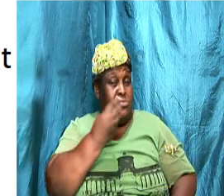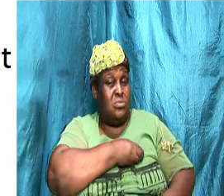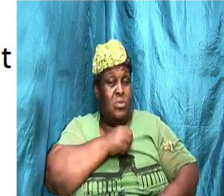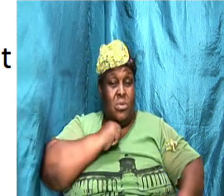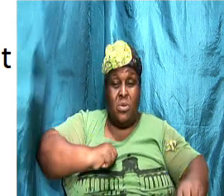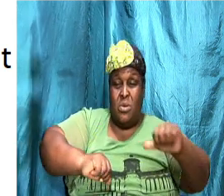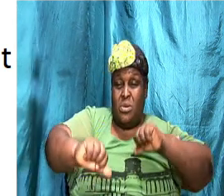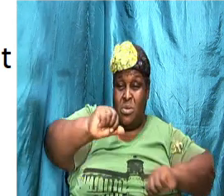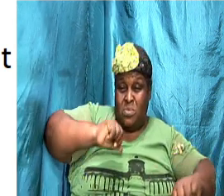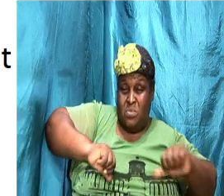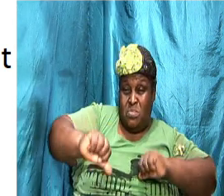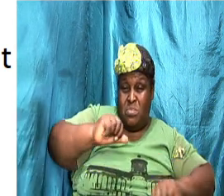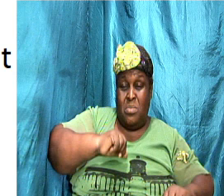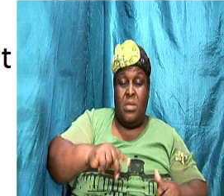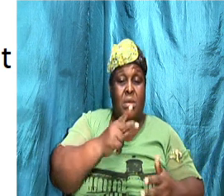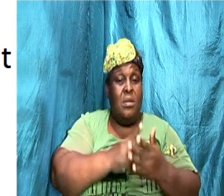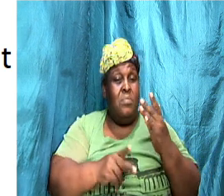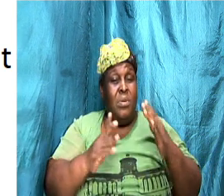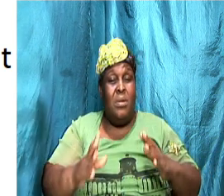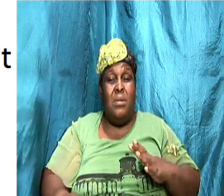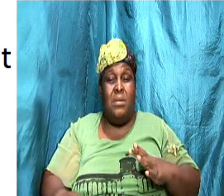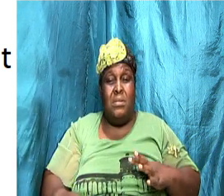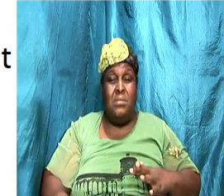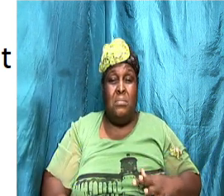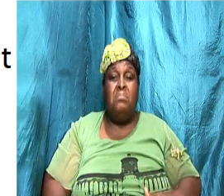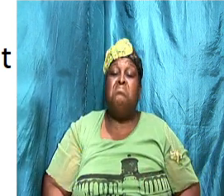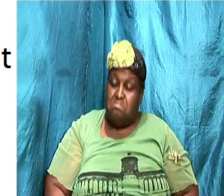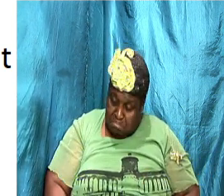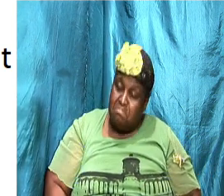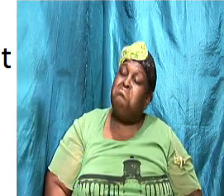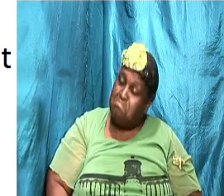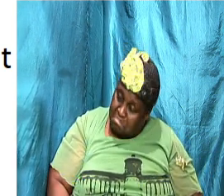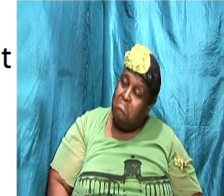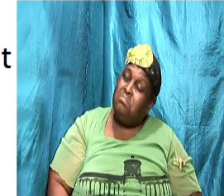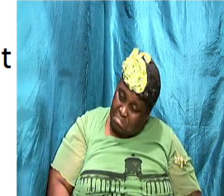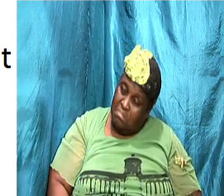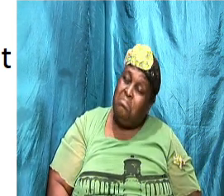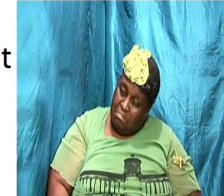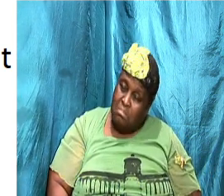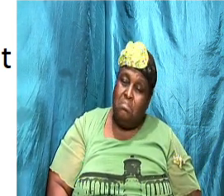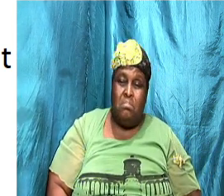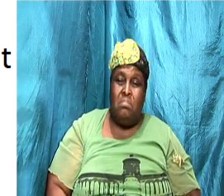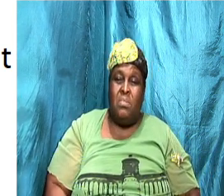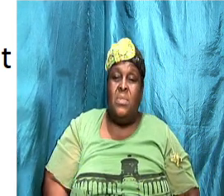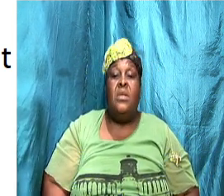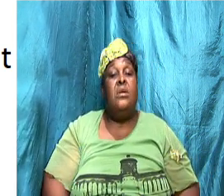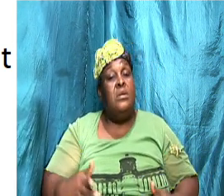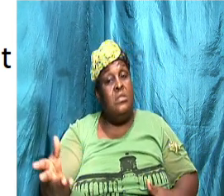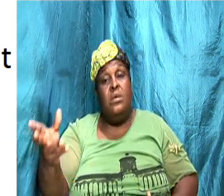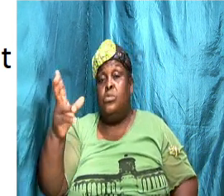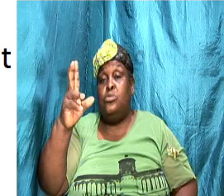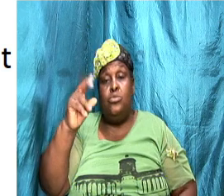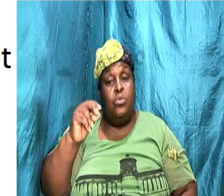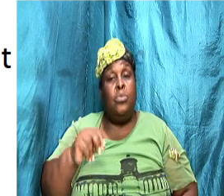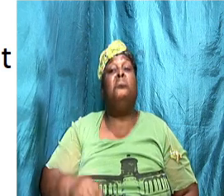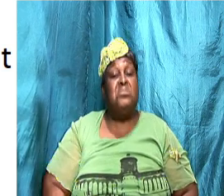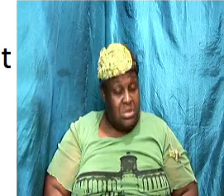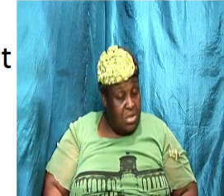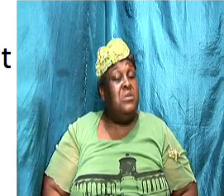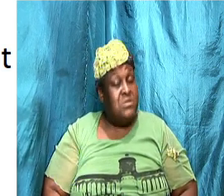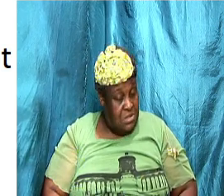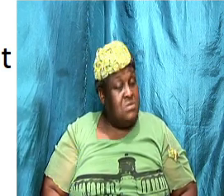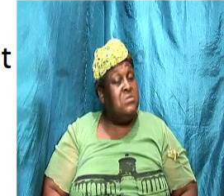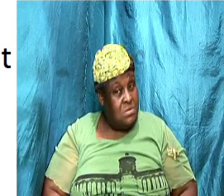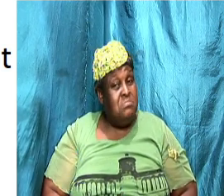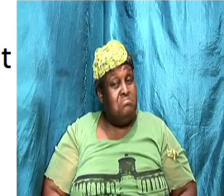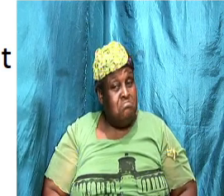partner is expressing themselves if you nod your head yes you know based on what is said they will know that yes I